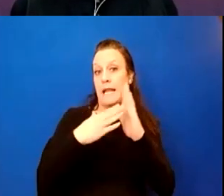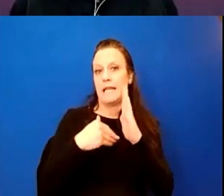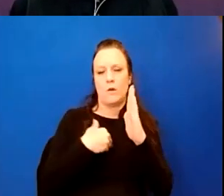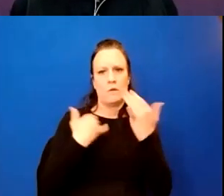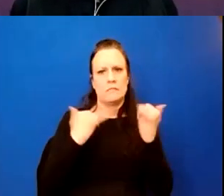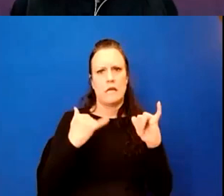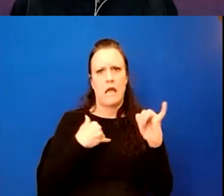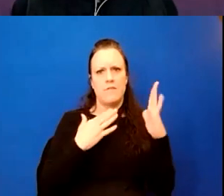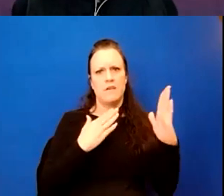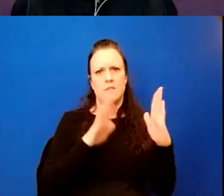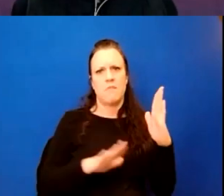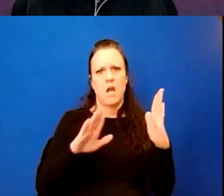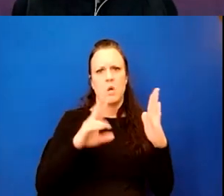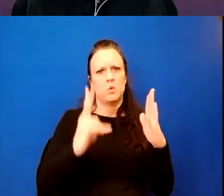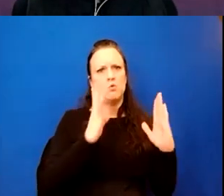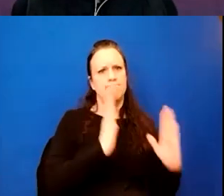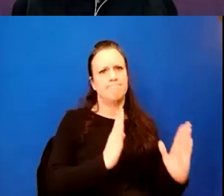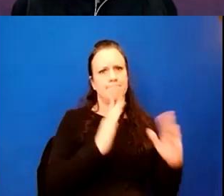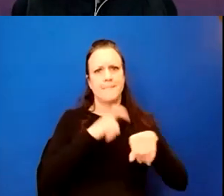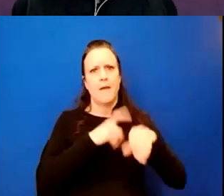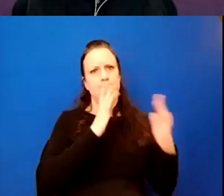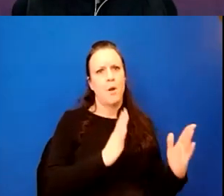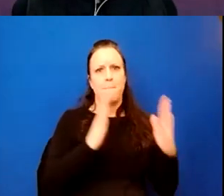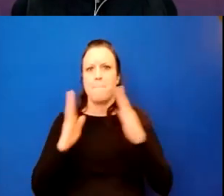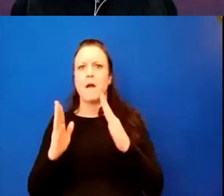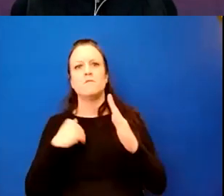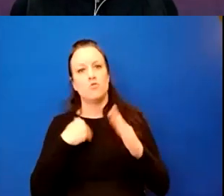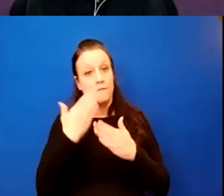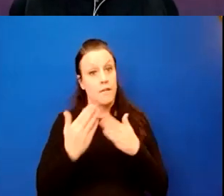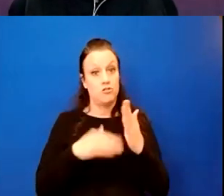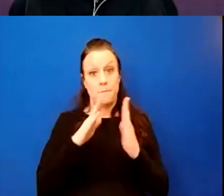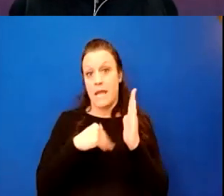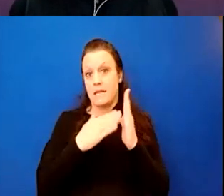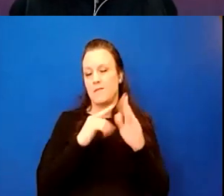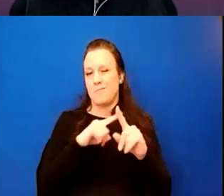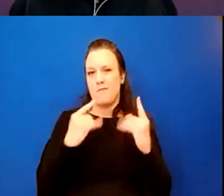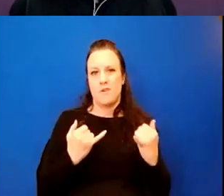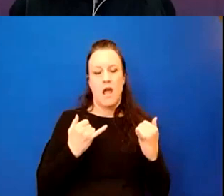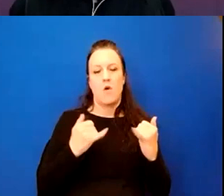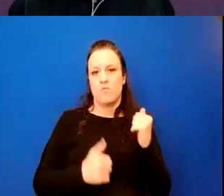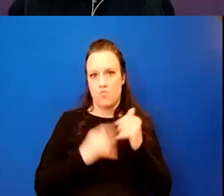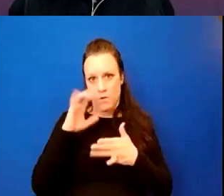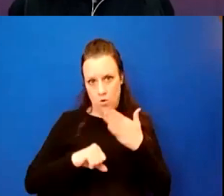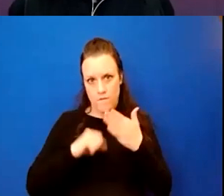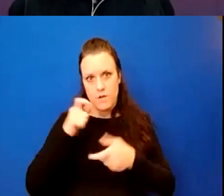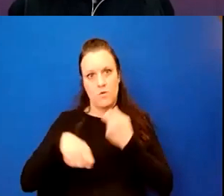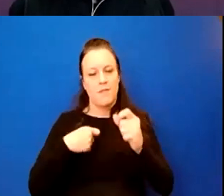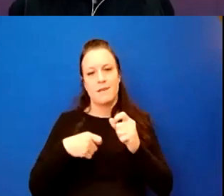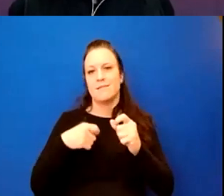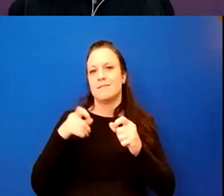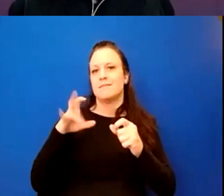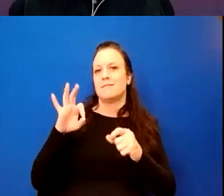from, we still have about two spans to go to finish painting. But for the most part, it's just removing, replacing a bunch of flanges and angles